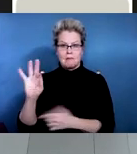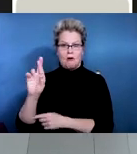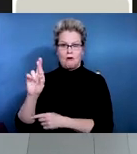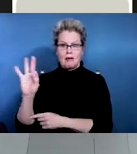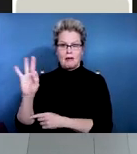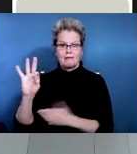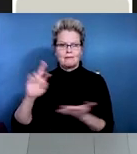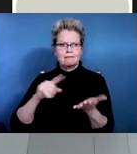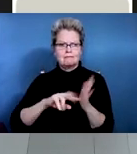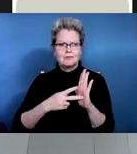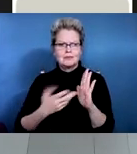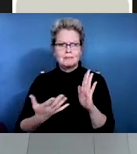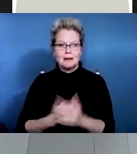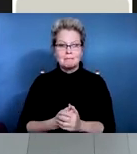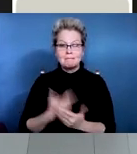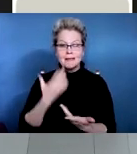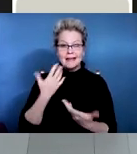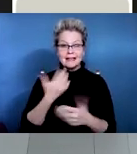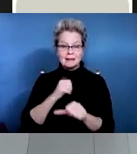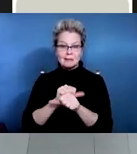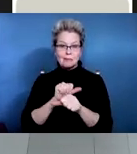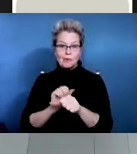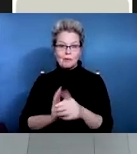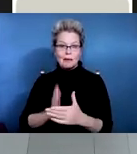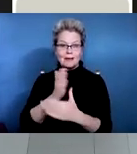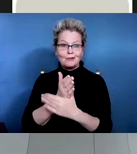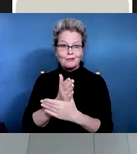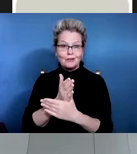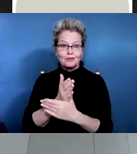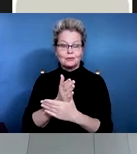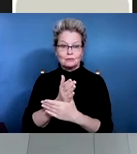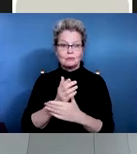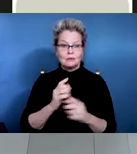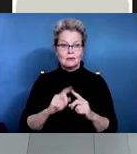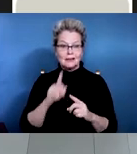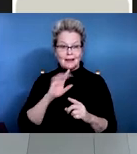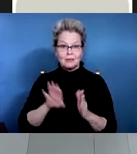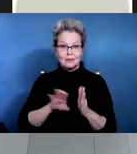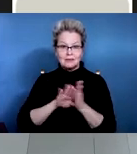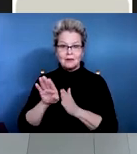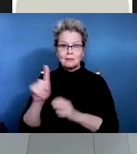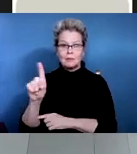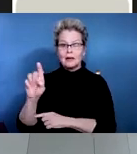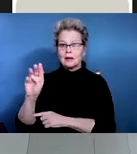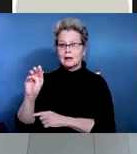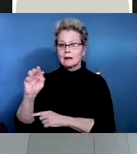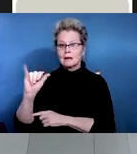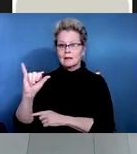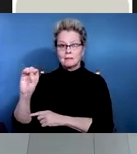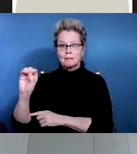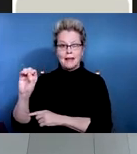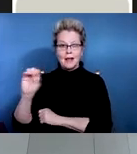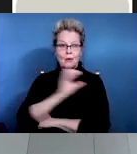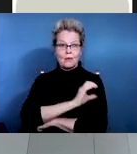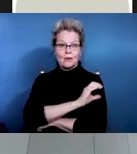employment intervention that was first developed at the Mayo Clinic. And